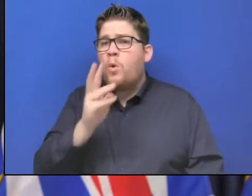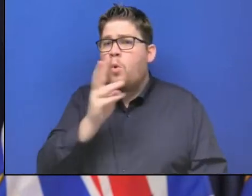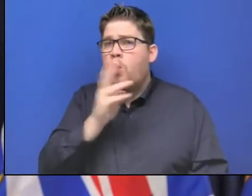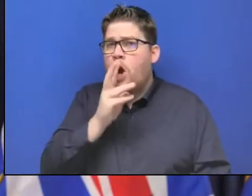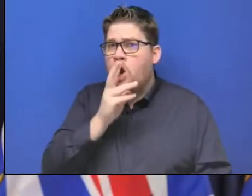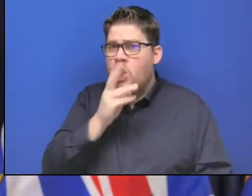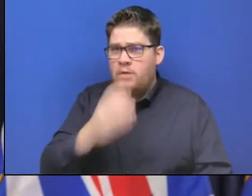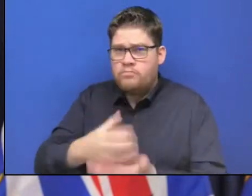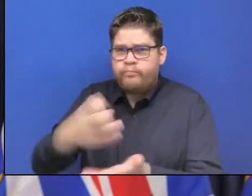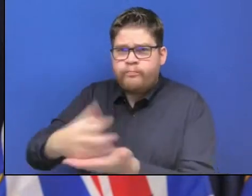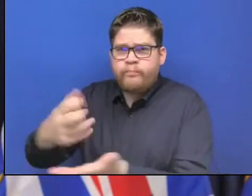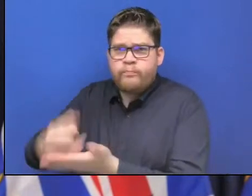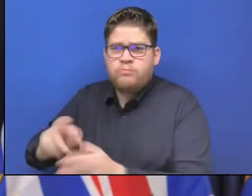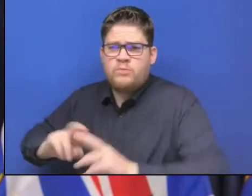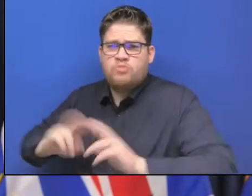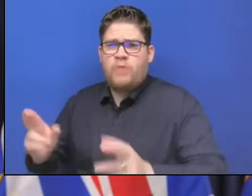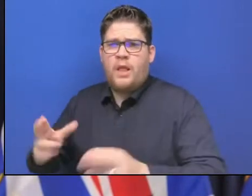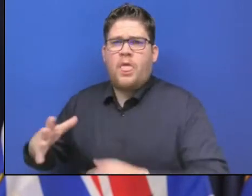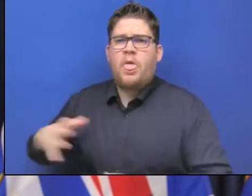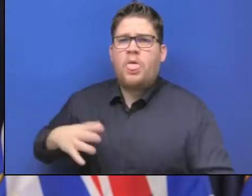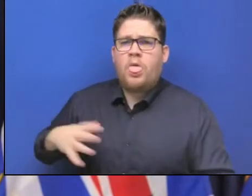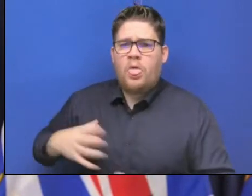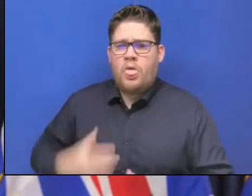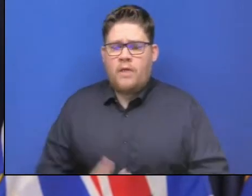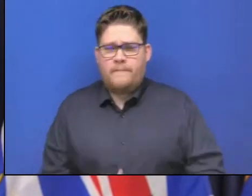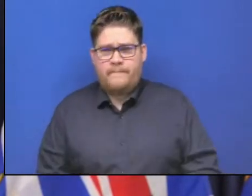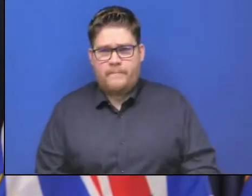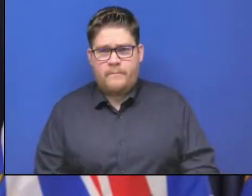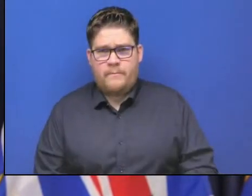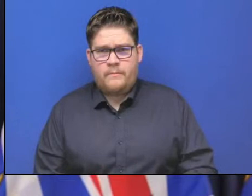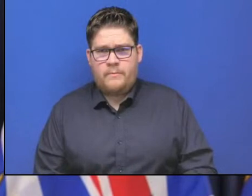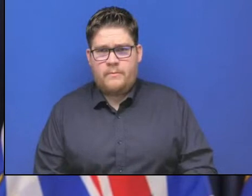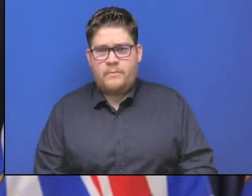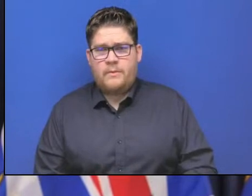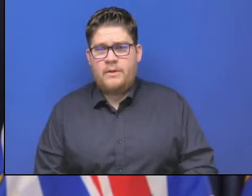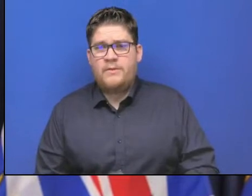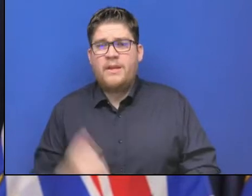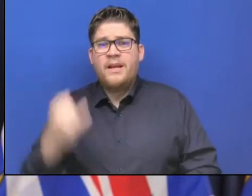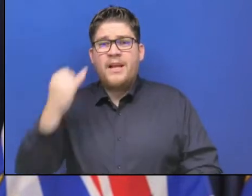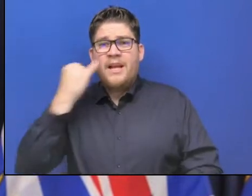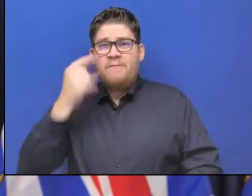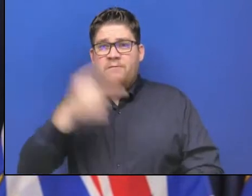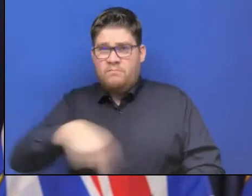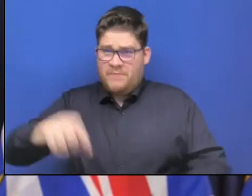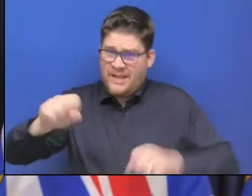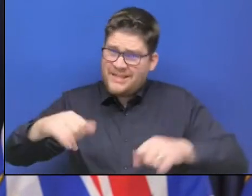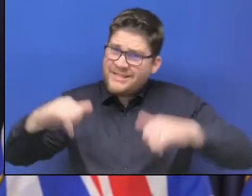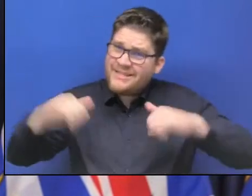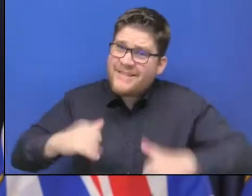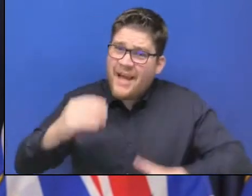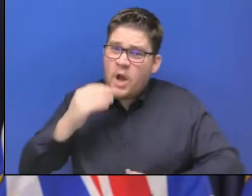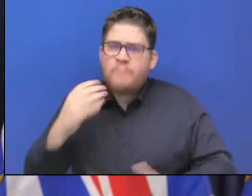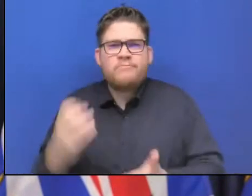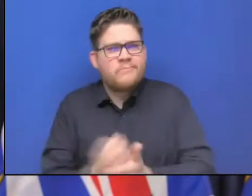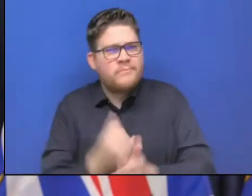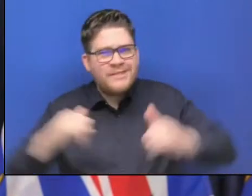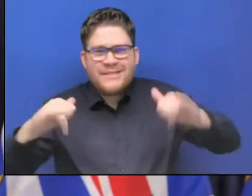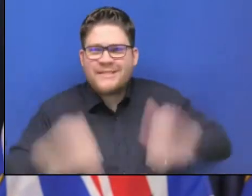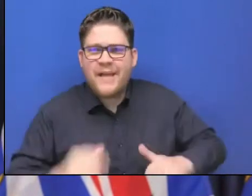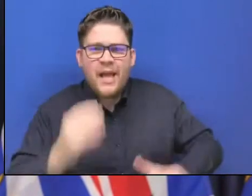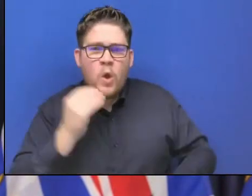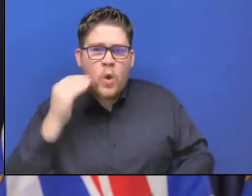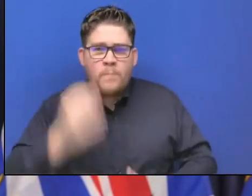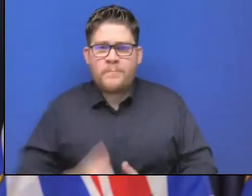stay home. And if you are required to drive, please make sure your vehicle has food, water, warm clothes, blankets,